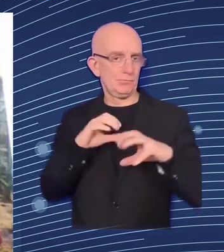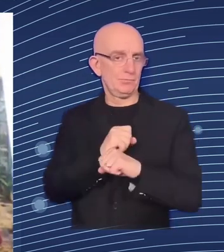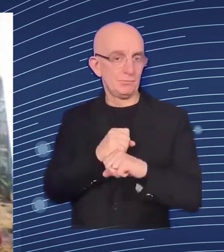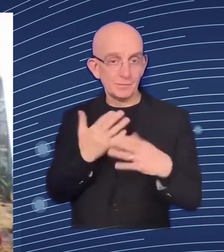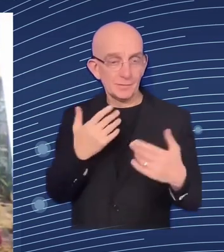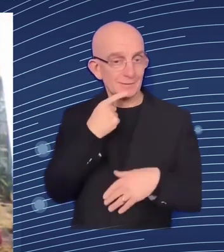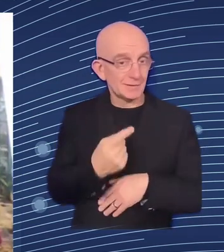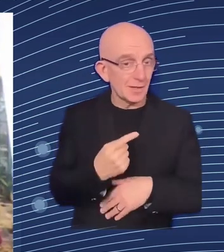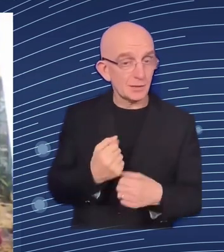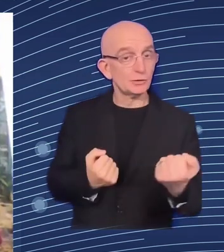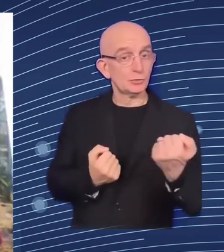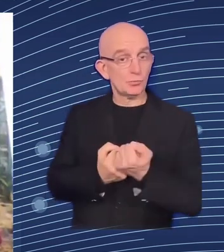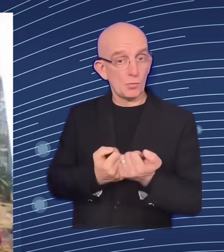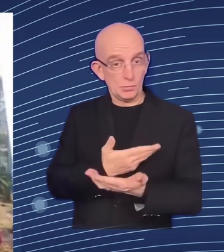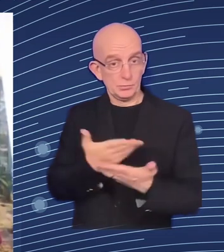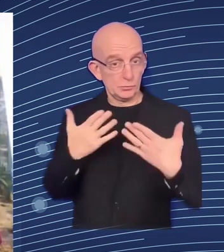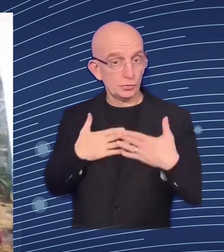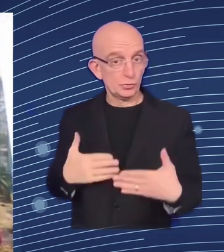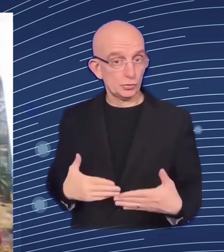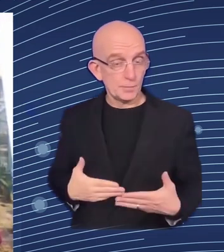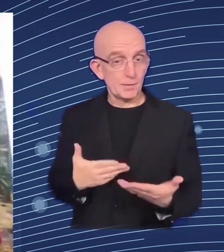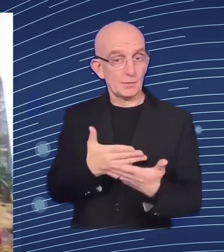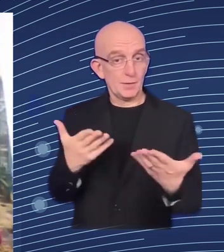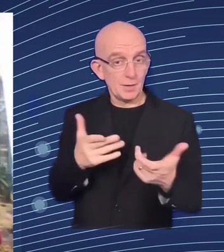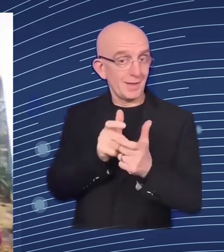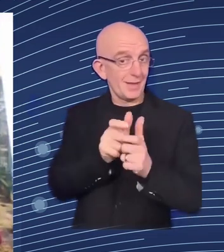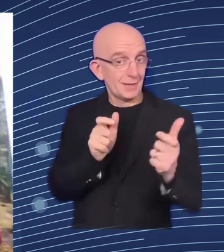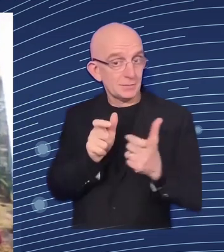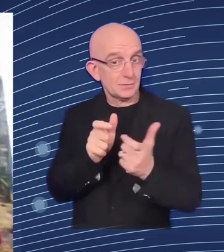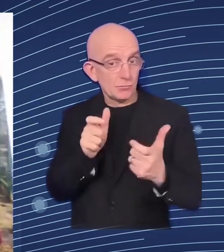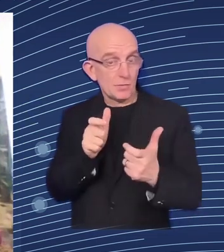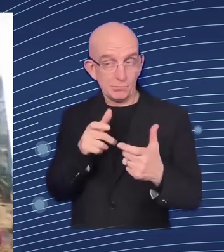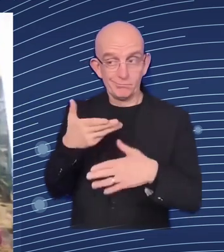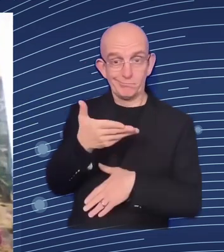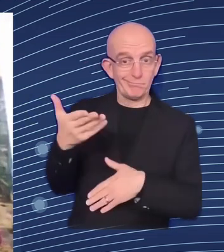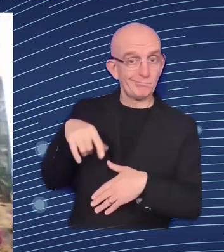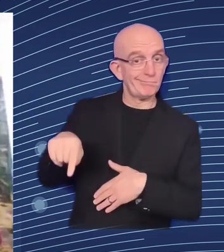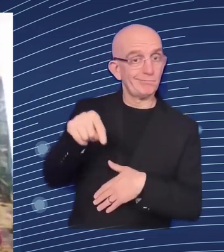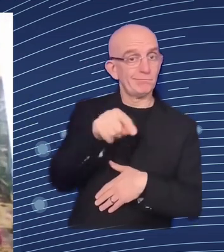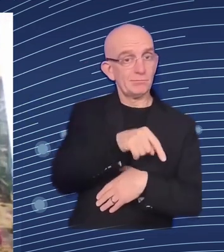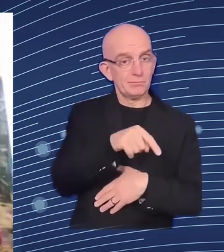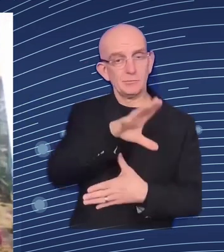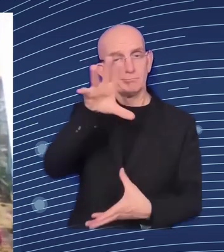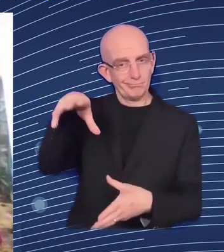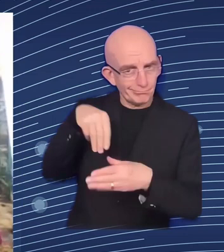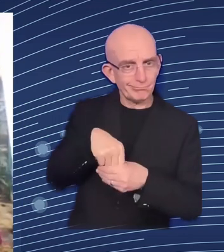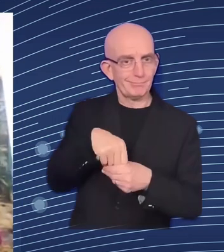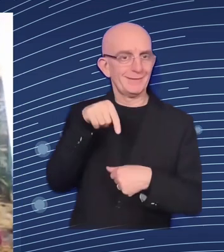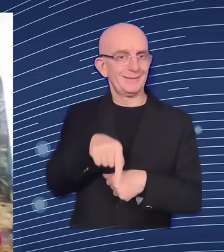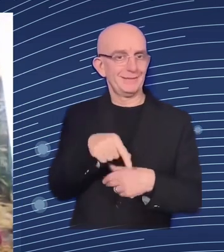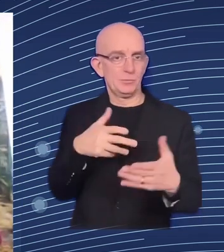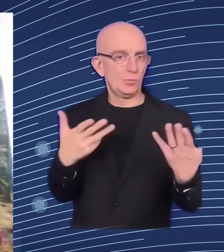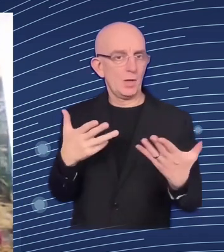because it's possible to build partnership with private organizations around digital solutions